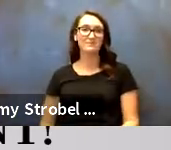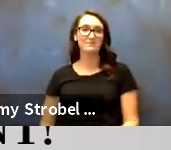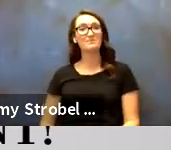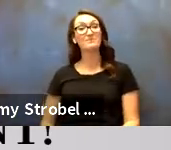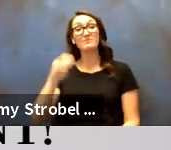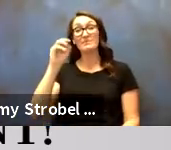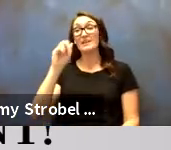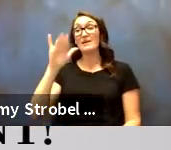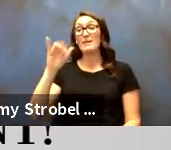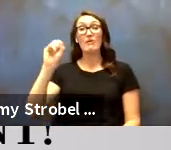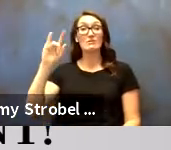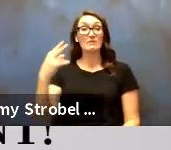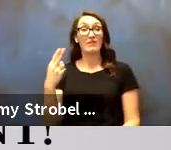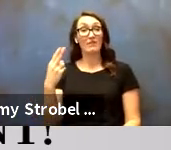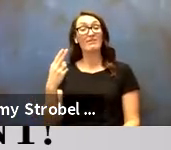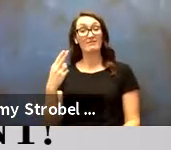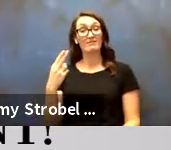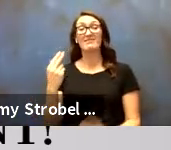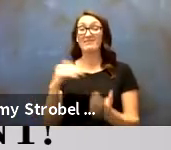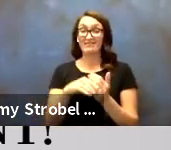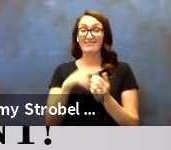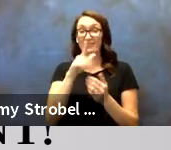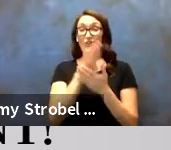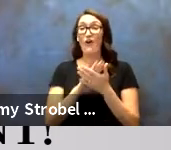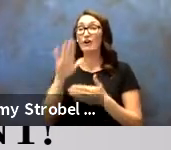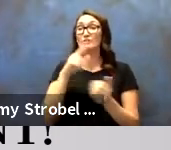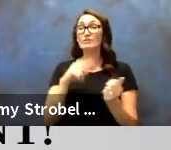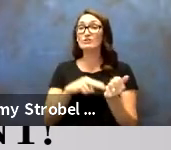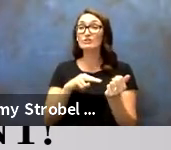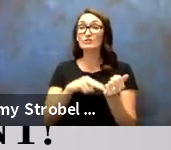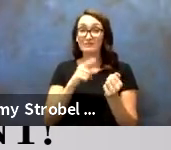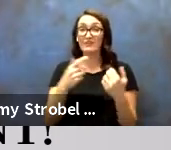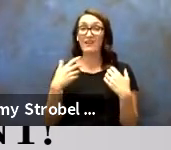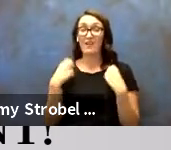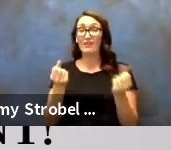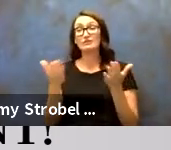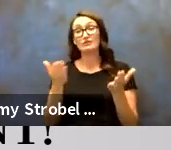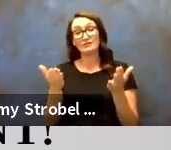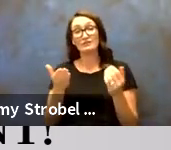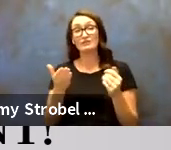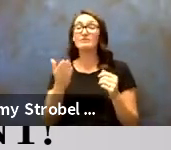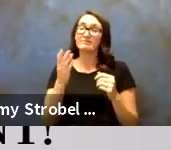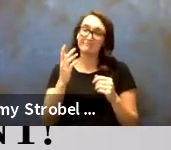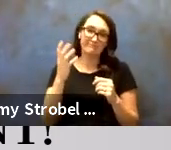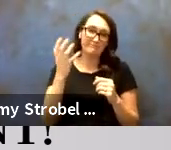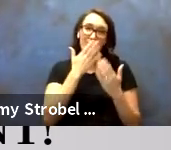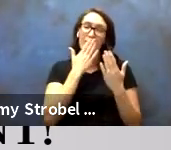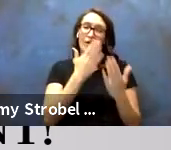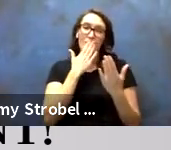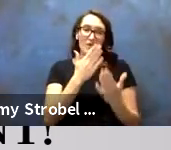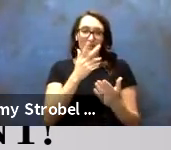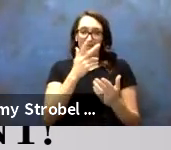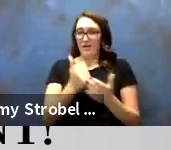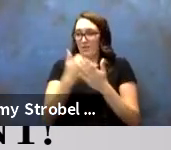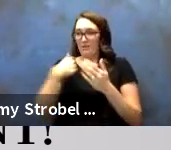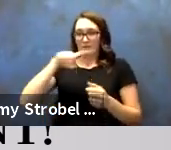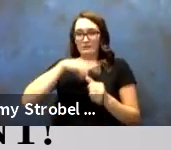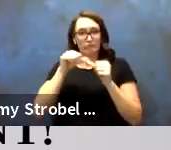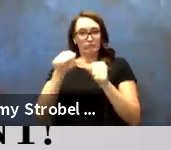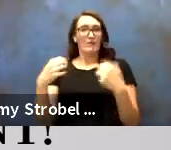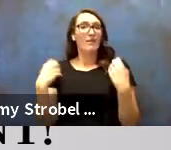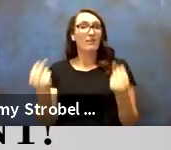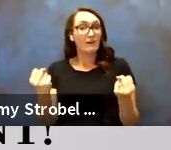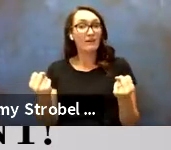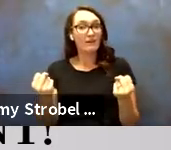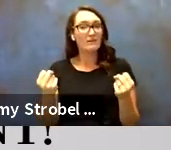Mary Smith, again, our college nurse in health services. Thank you for keeping us healthy and also making